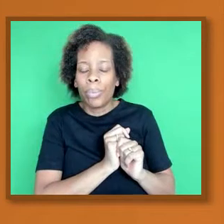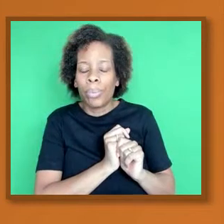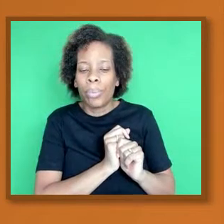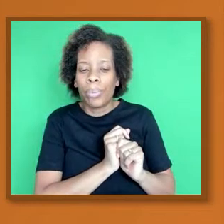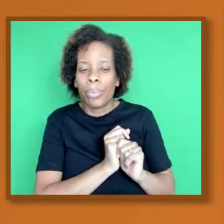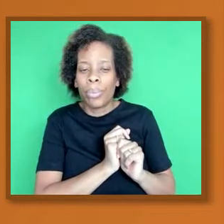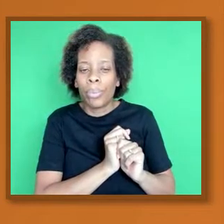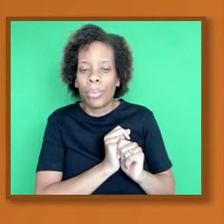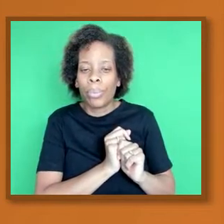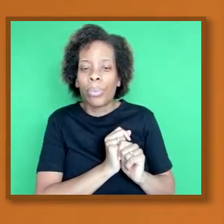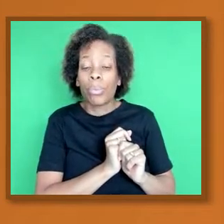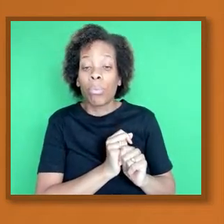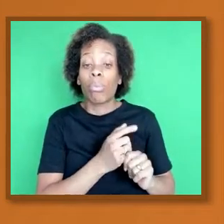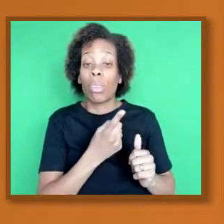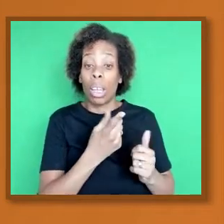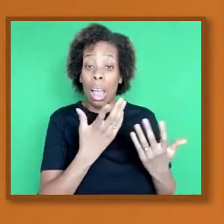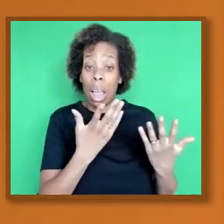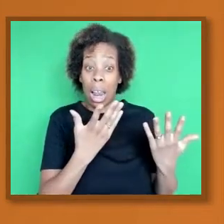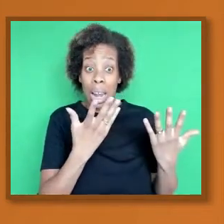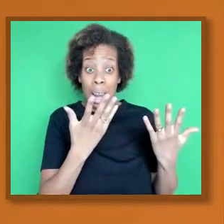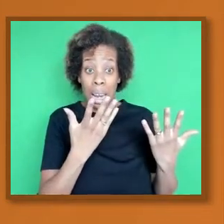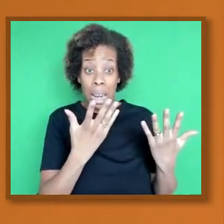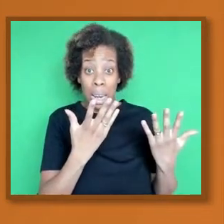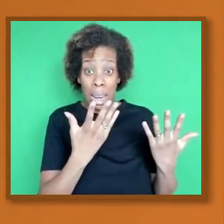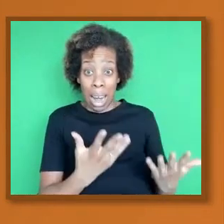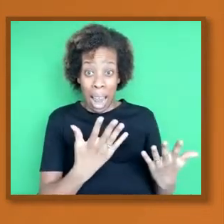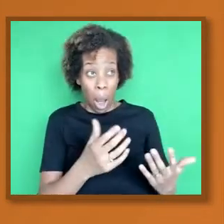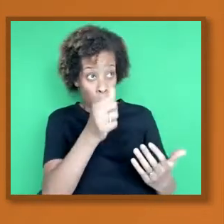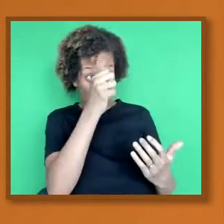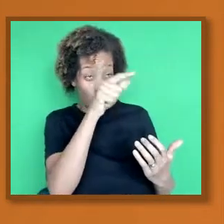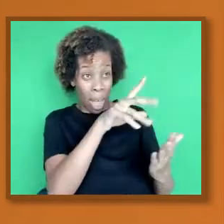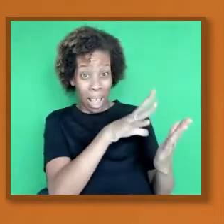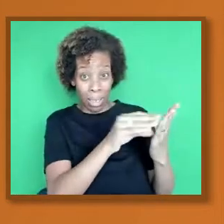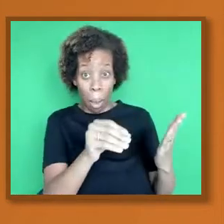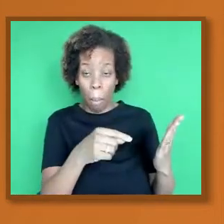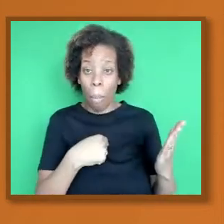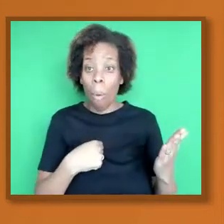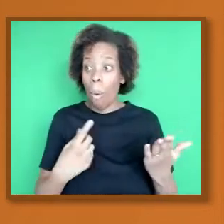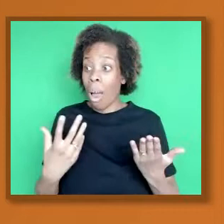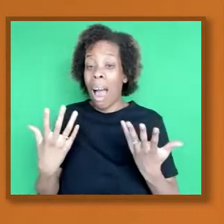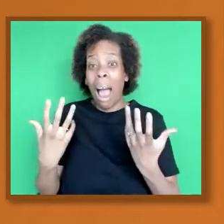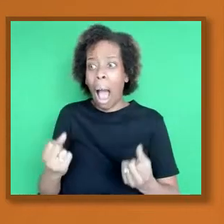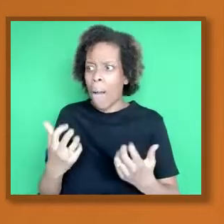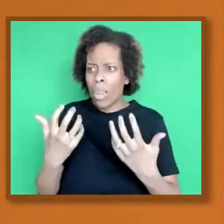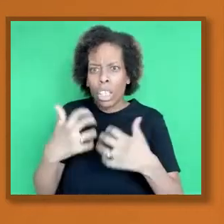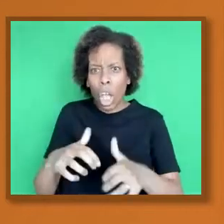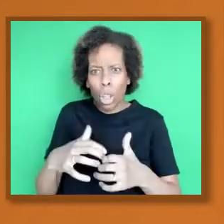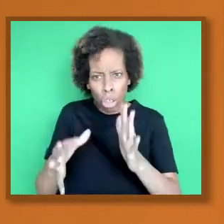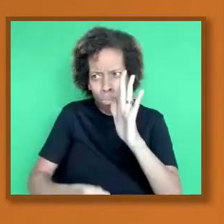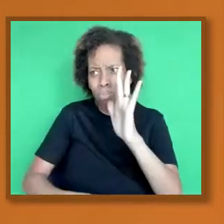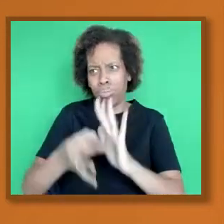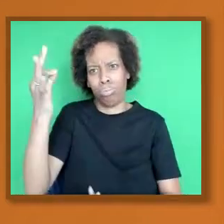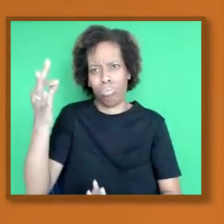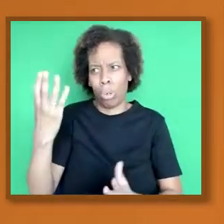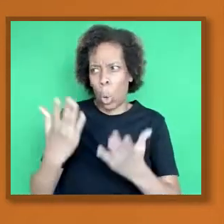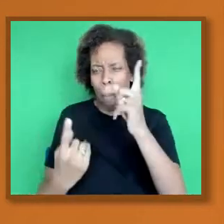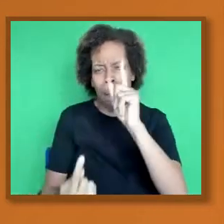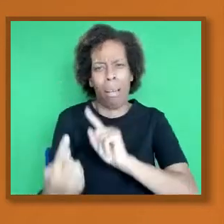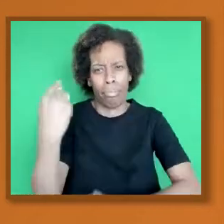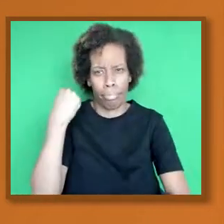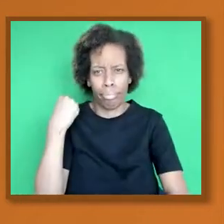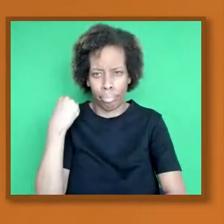is that because we've got greater technology, the ability to. The.